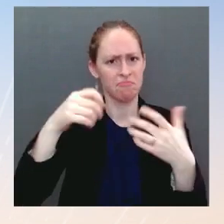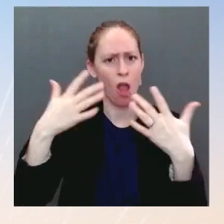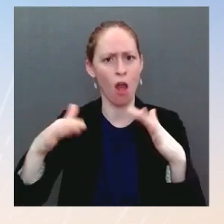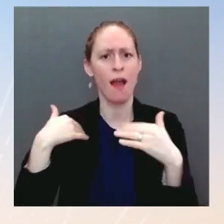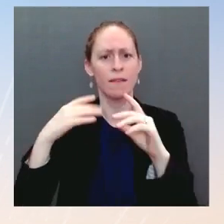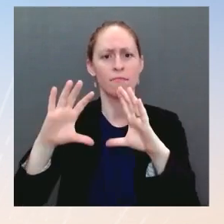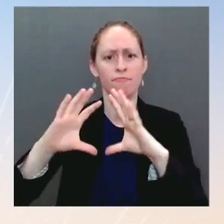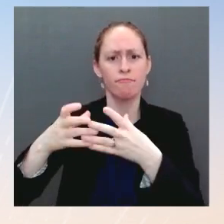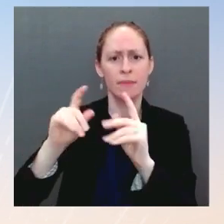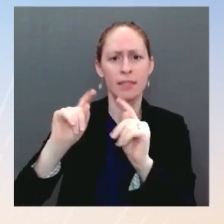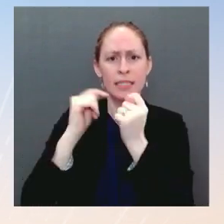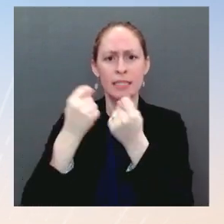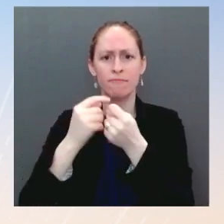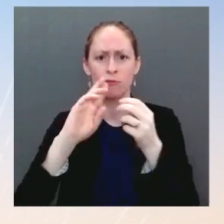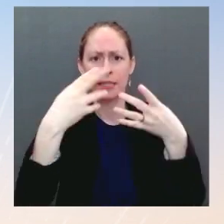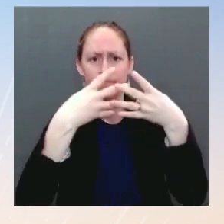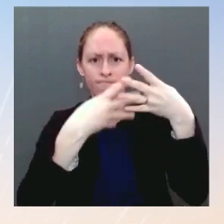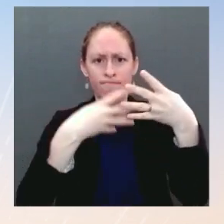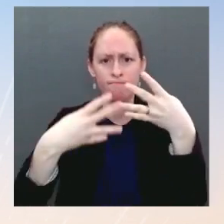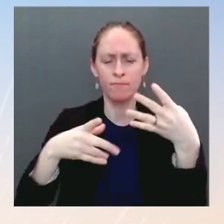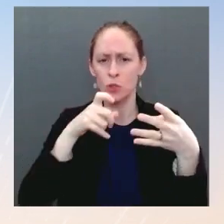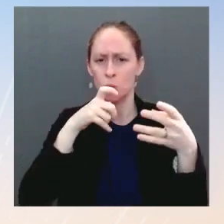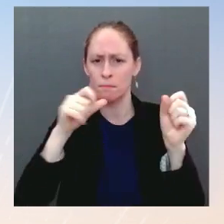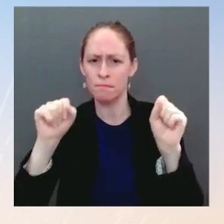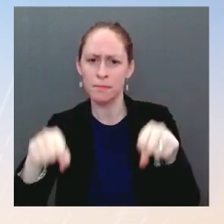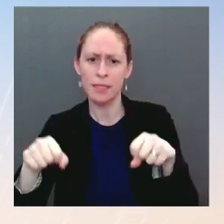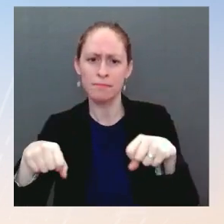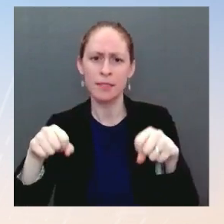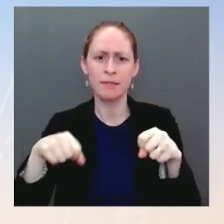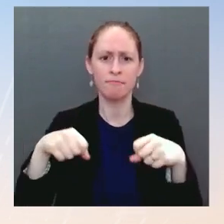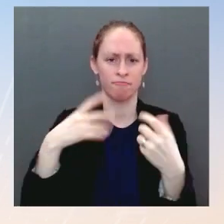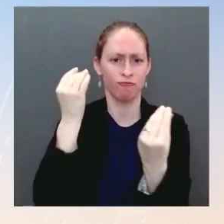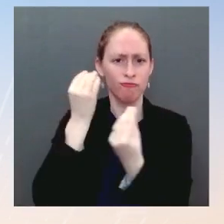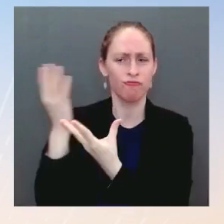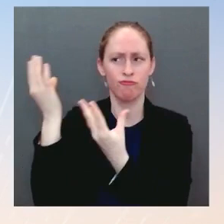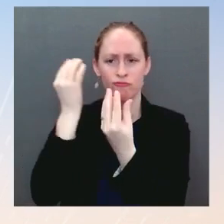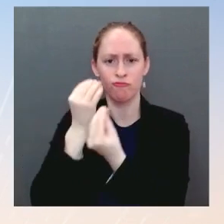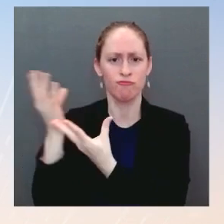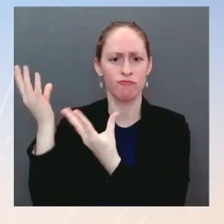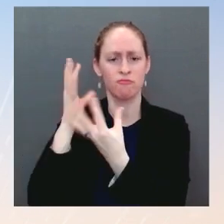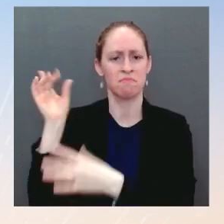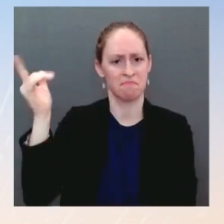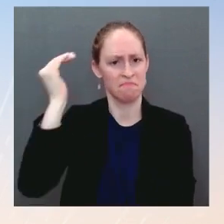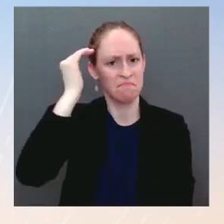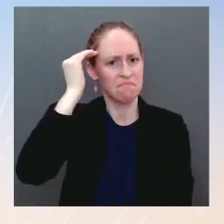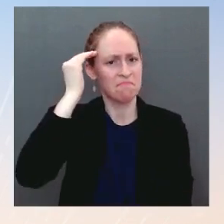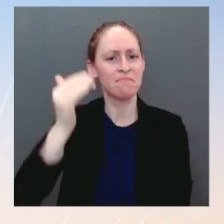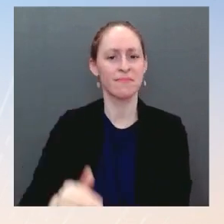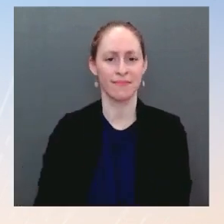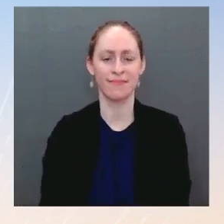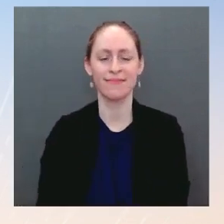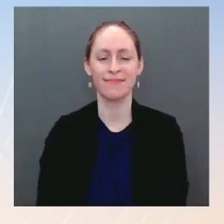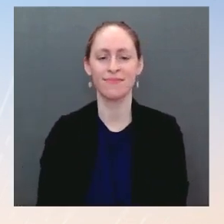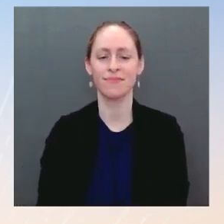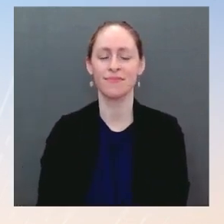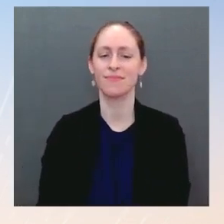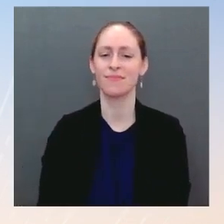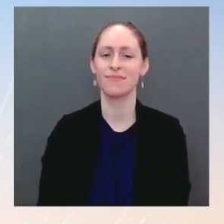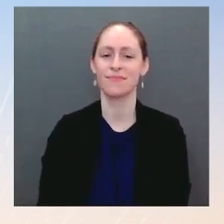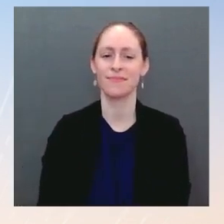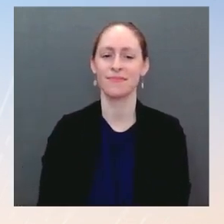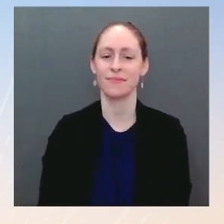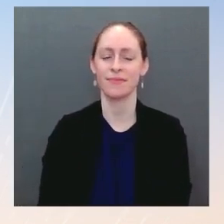who spent eight years reviewing judicial nominees as a Vice President and 36 years reviewing